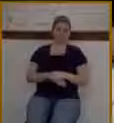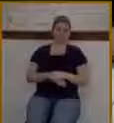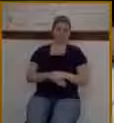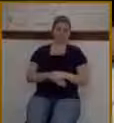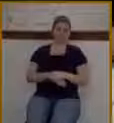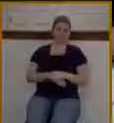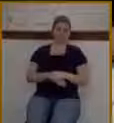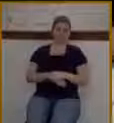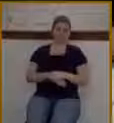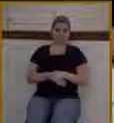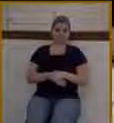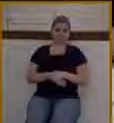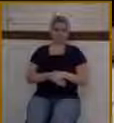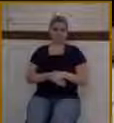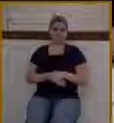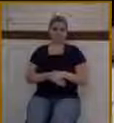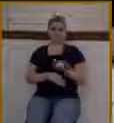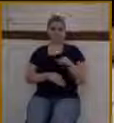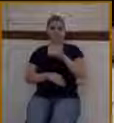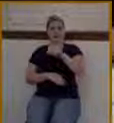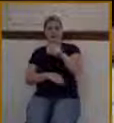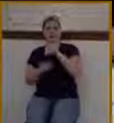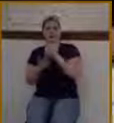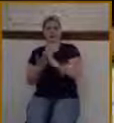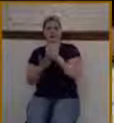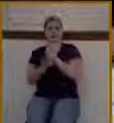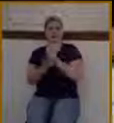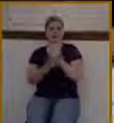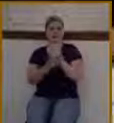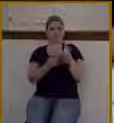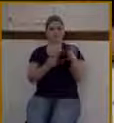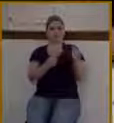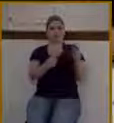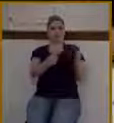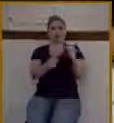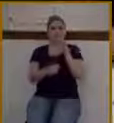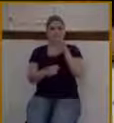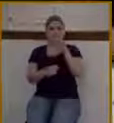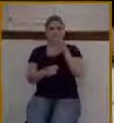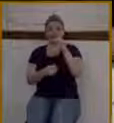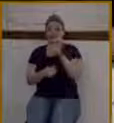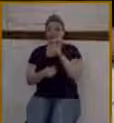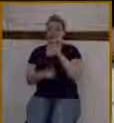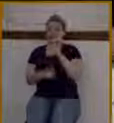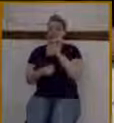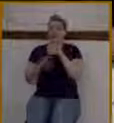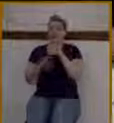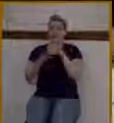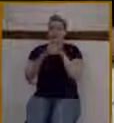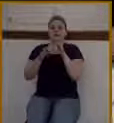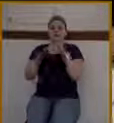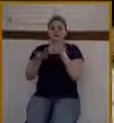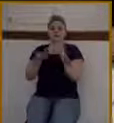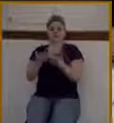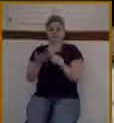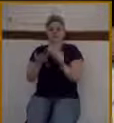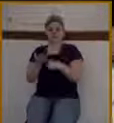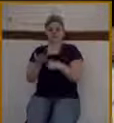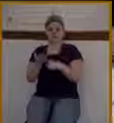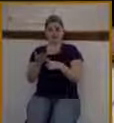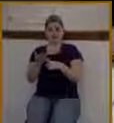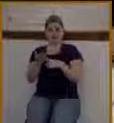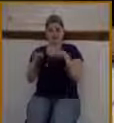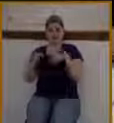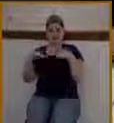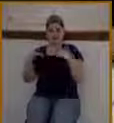He doesn't give as much information as the other gospels. Matthew, in his gospel, when he talks about this event, reminds the reader that this